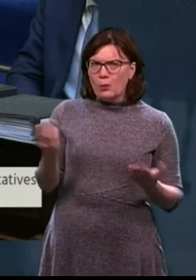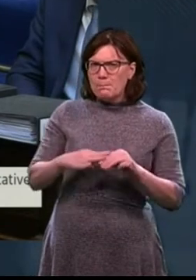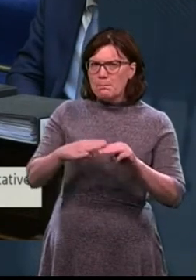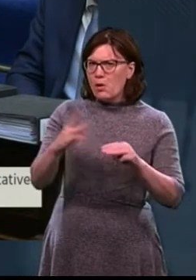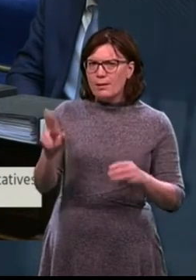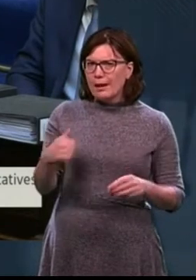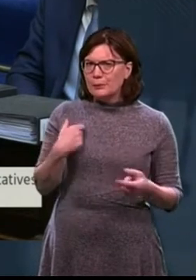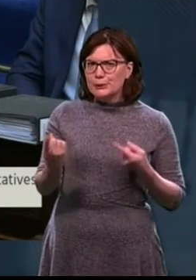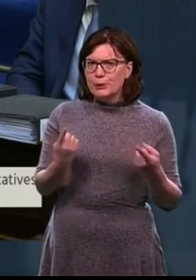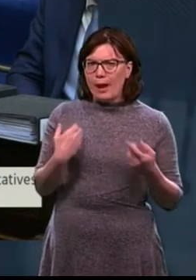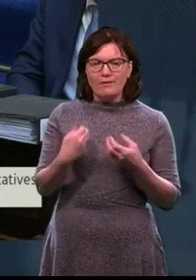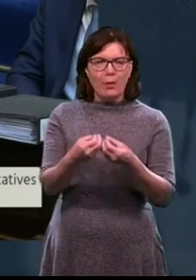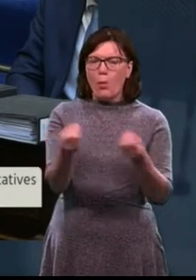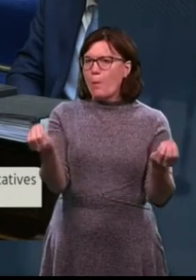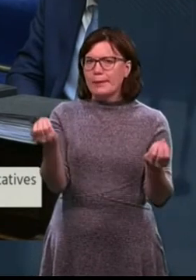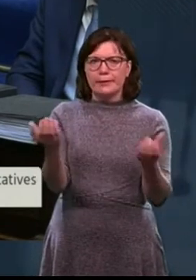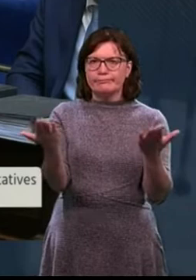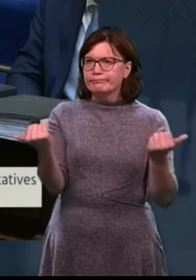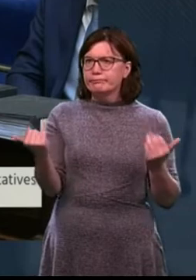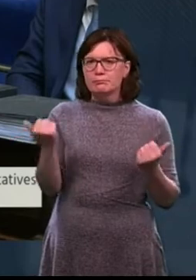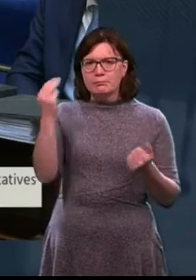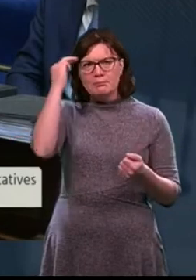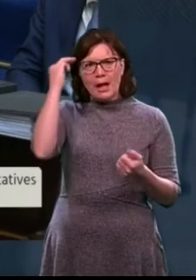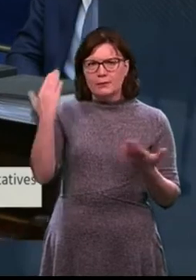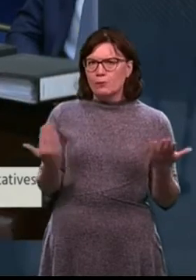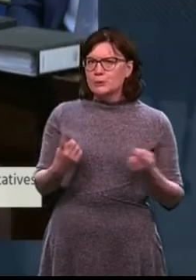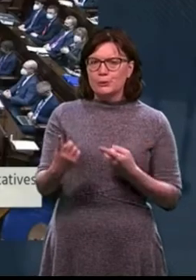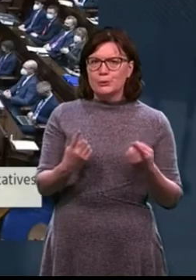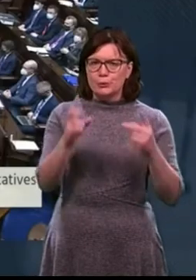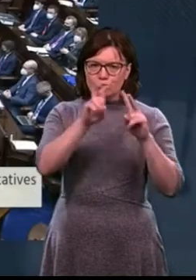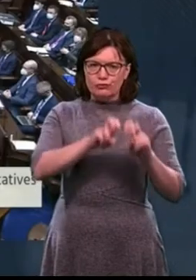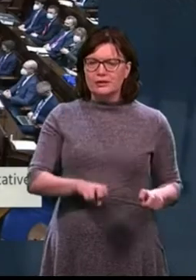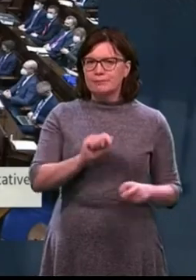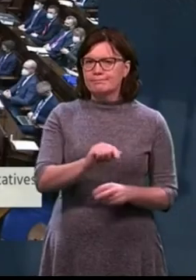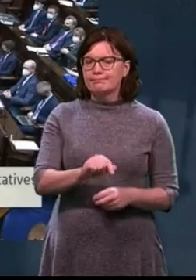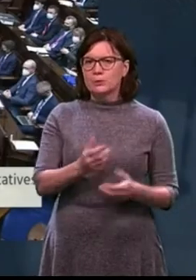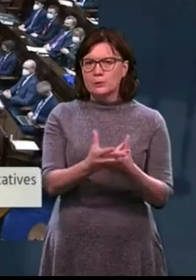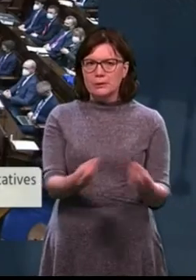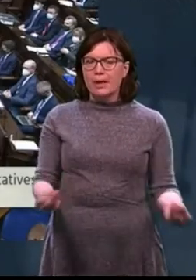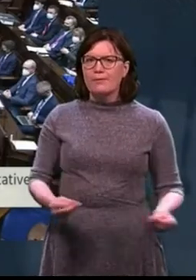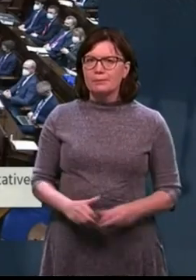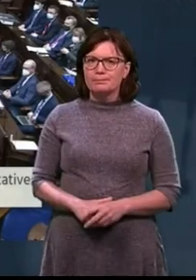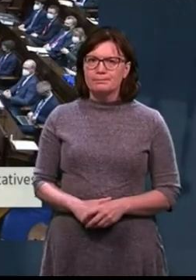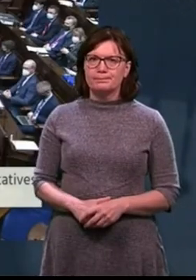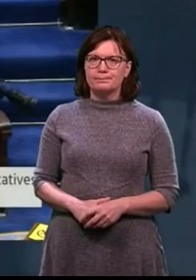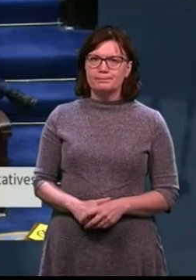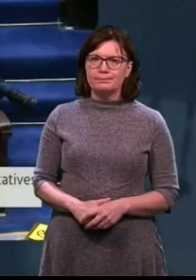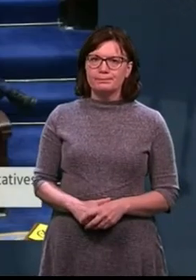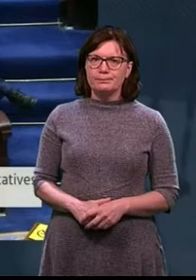needs to be done. I have an open mind now in terms of how we pursue this. Deputy Shorthal. Thanks, Taoiseach.